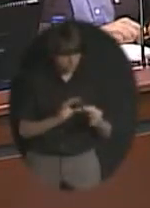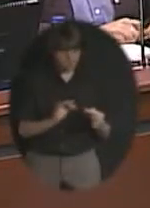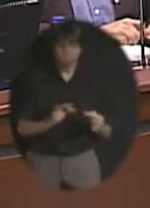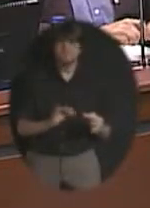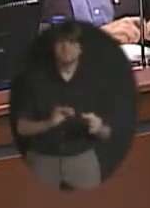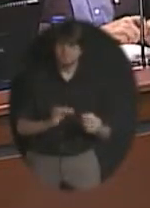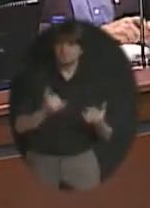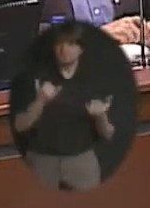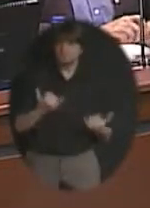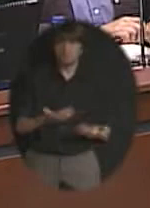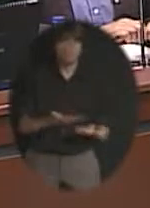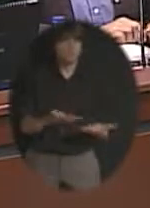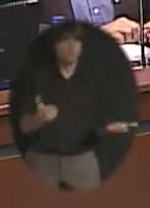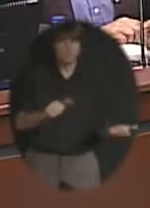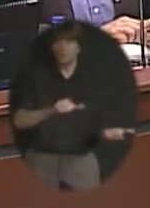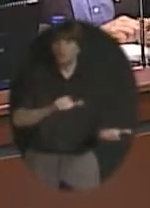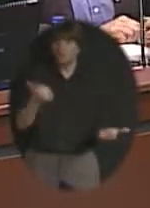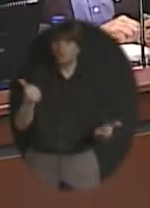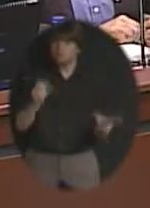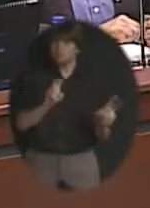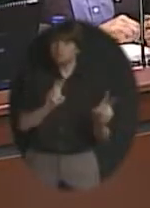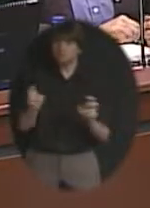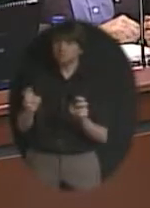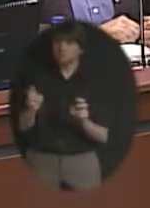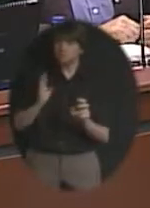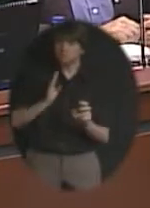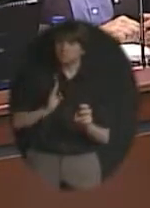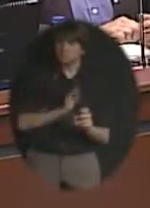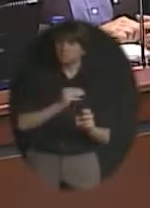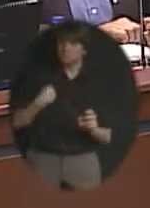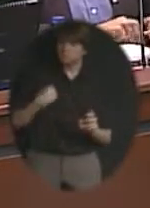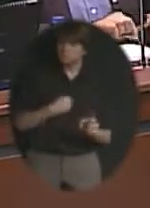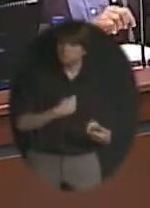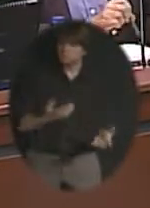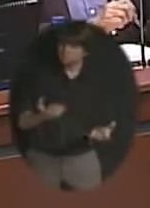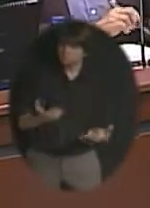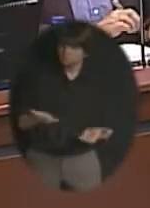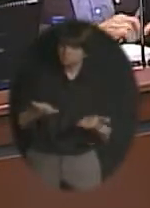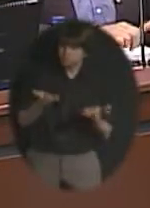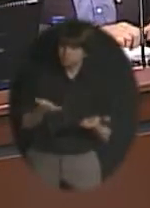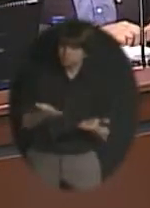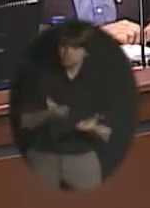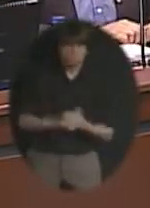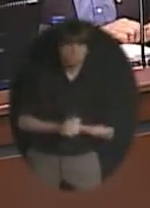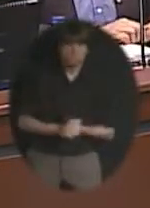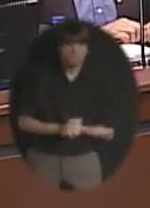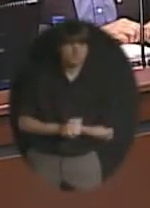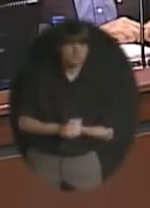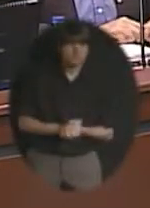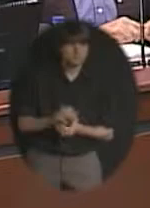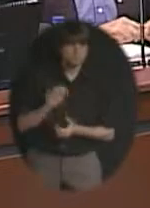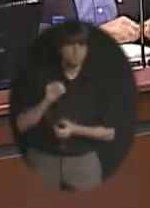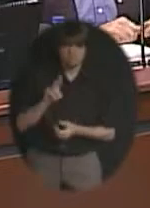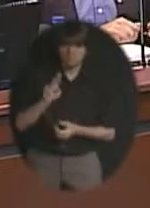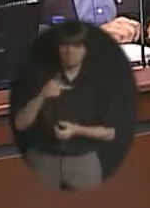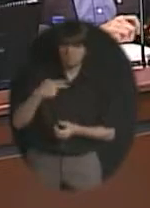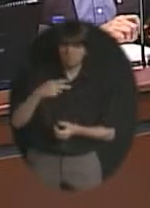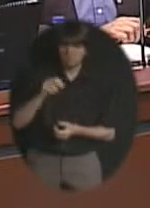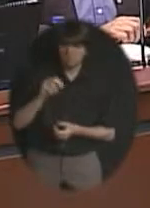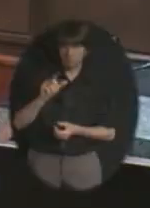discussion that board members would like to bring up right now just a couple just came from the meetings tonight